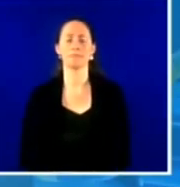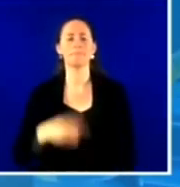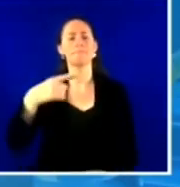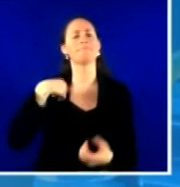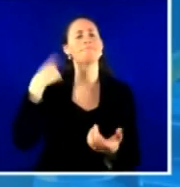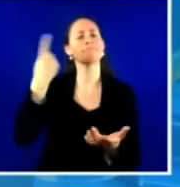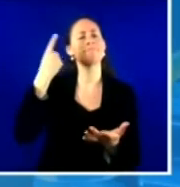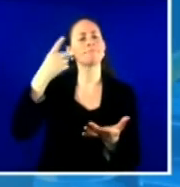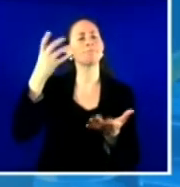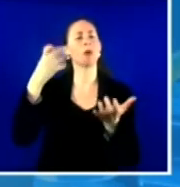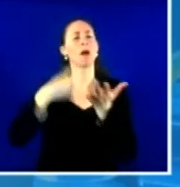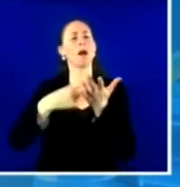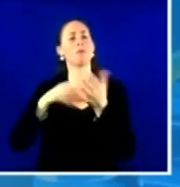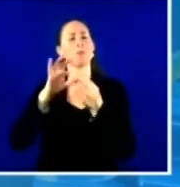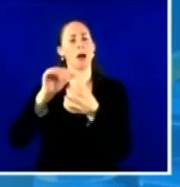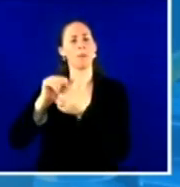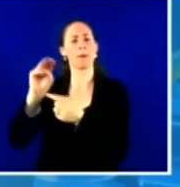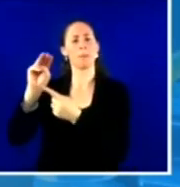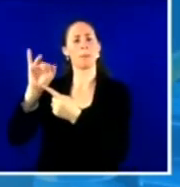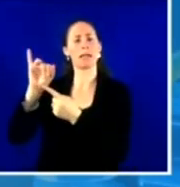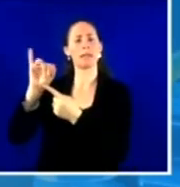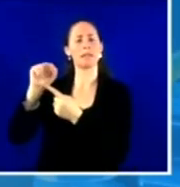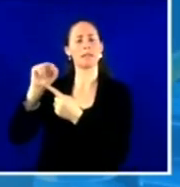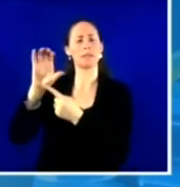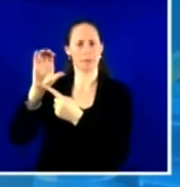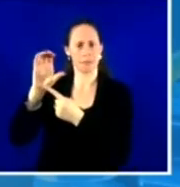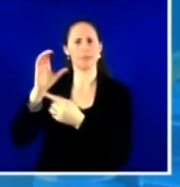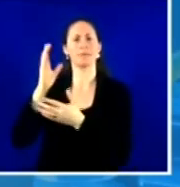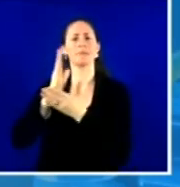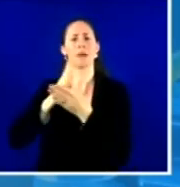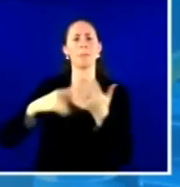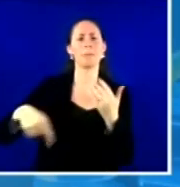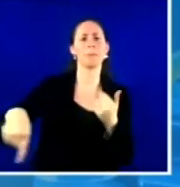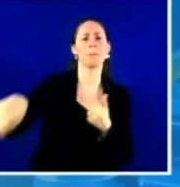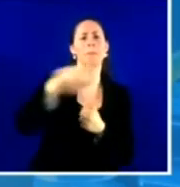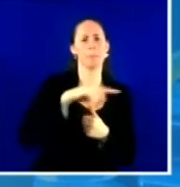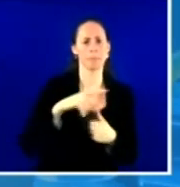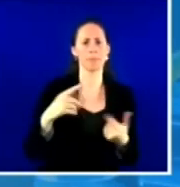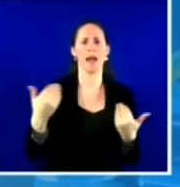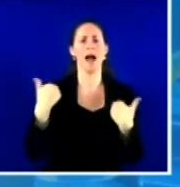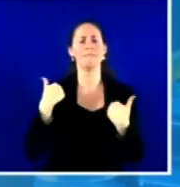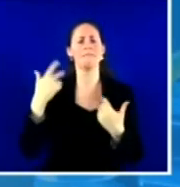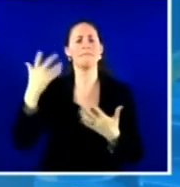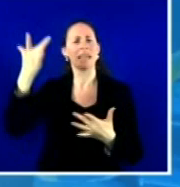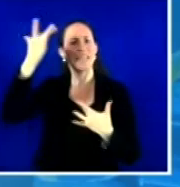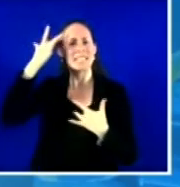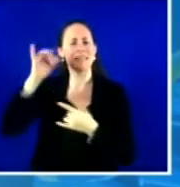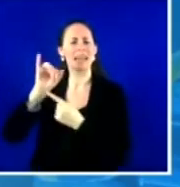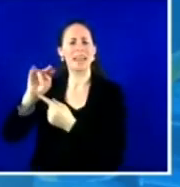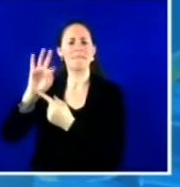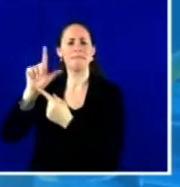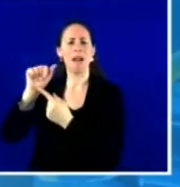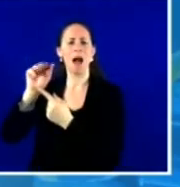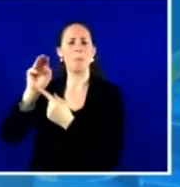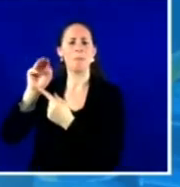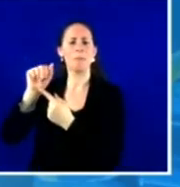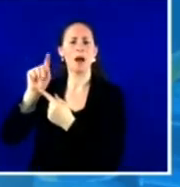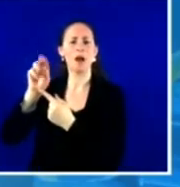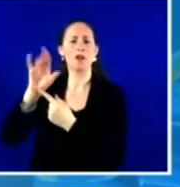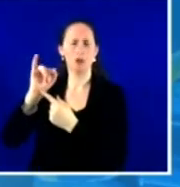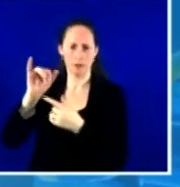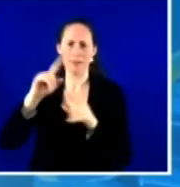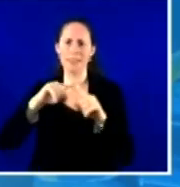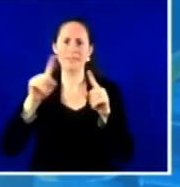there have been more than 4,000 cases reported to the CDC. And in a recent paper